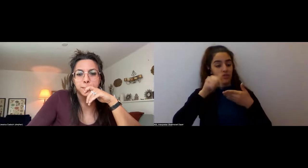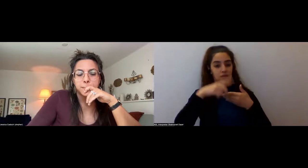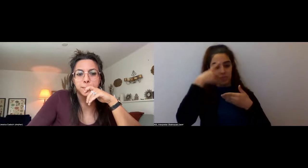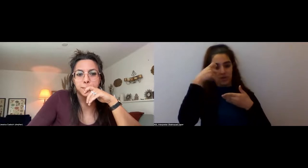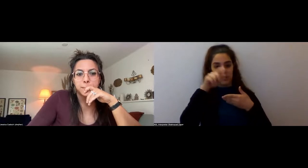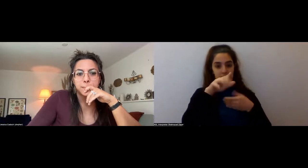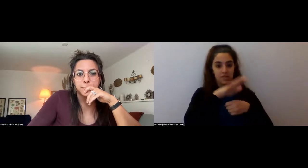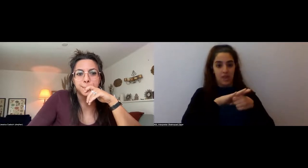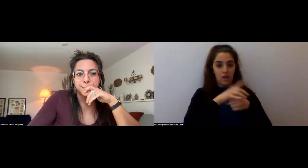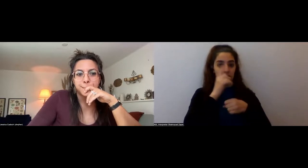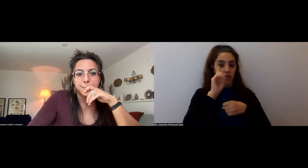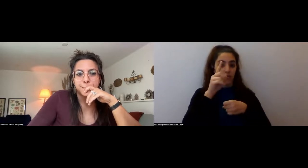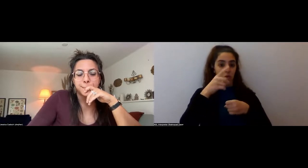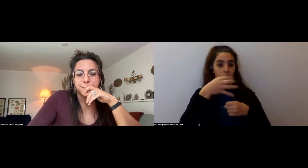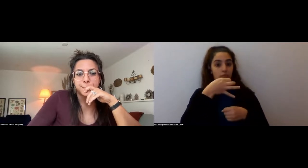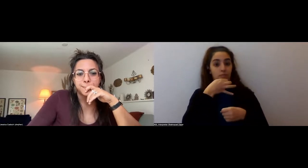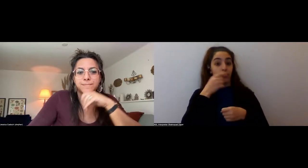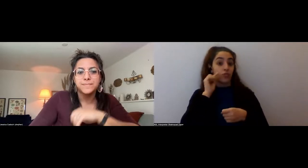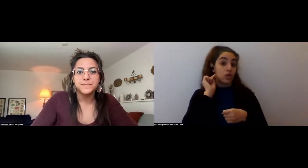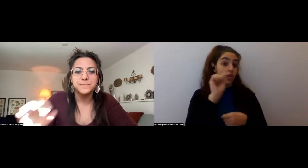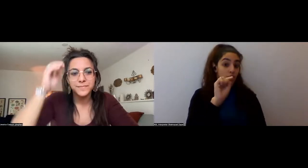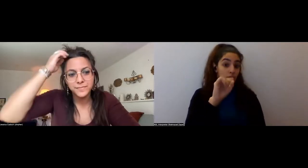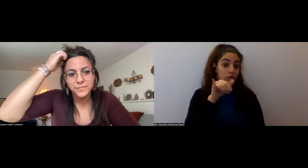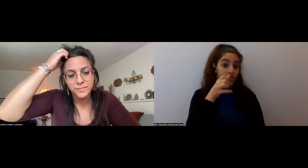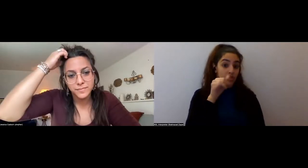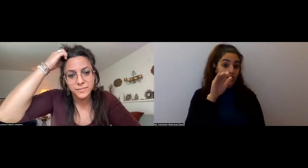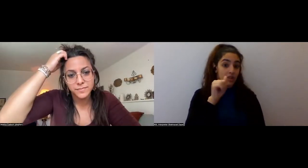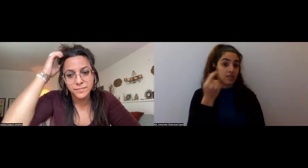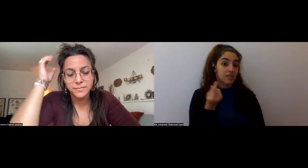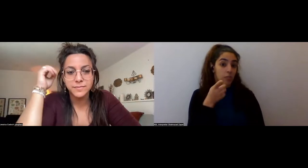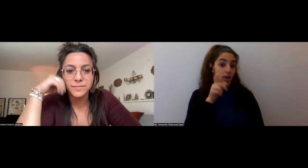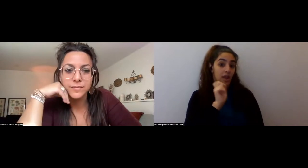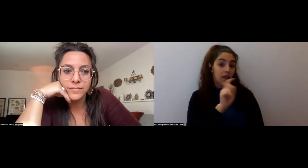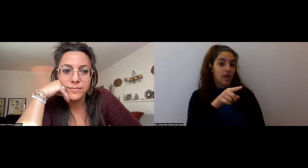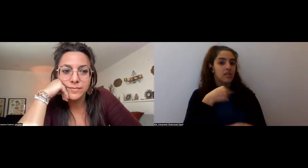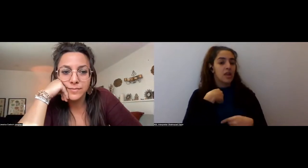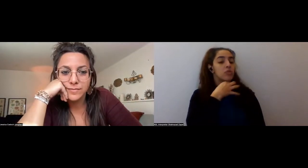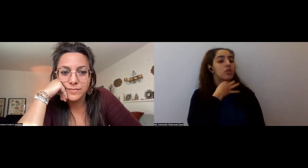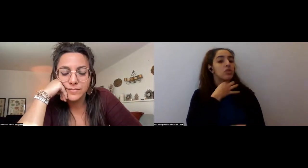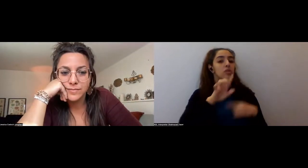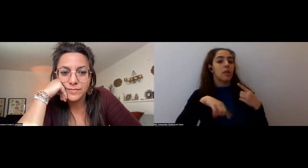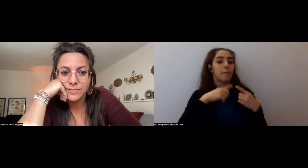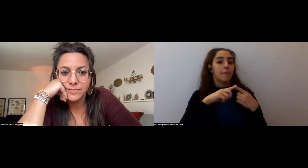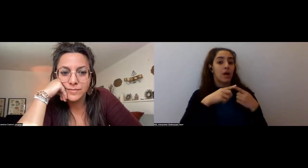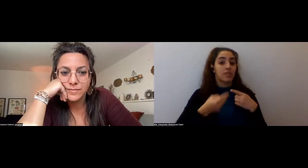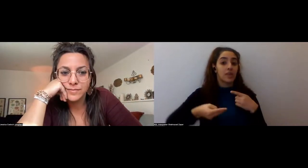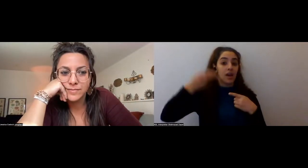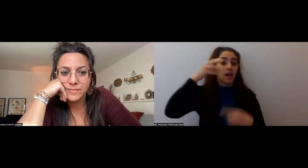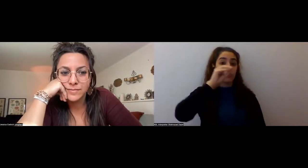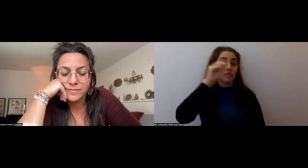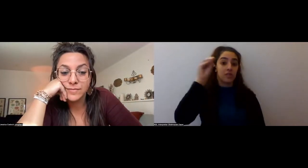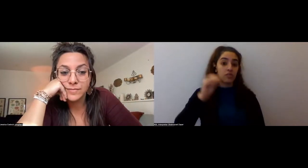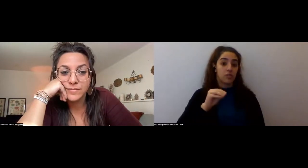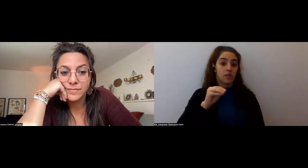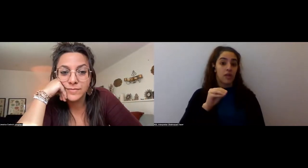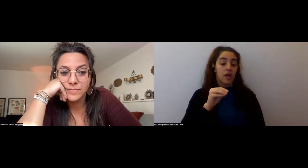for, for you, Jessica. Um, someone asked, I am curious about the high percentage of abstinence rates. From alcohol,